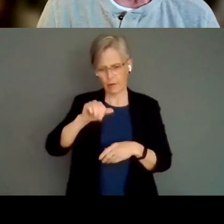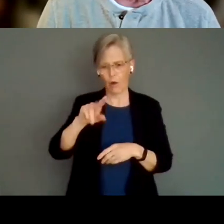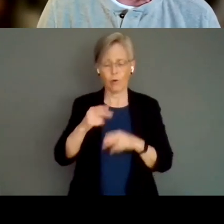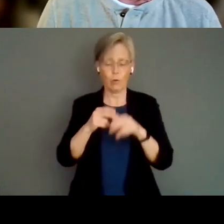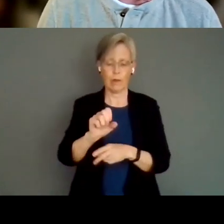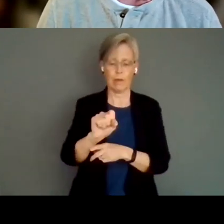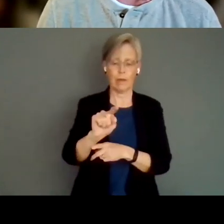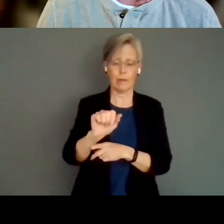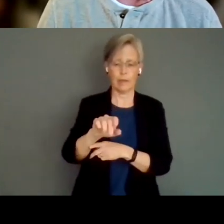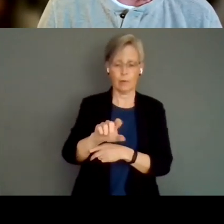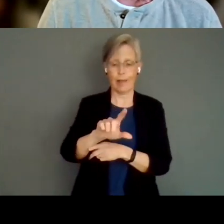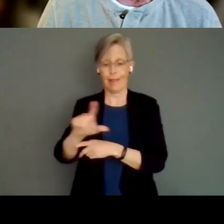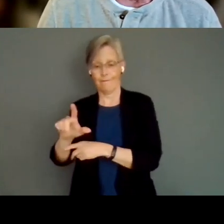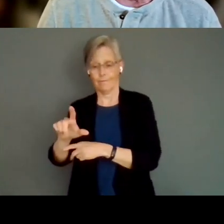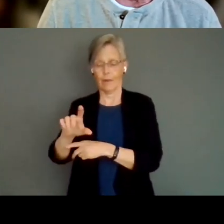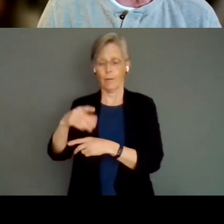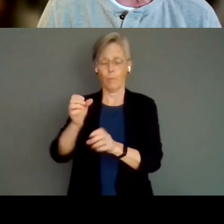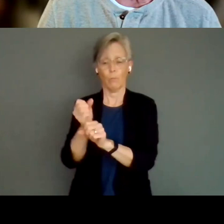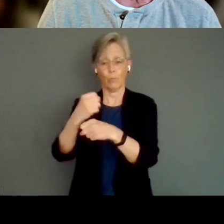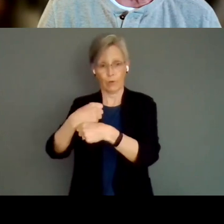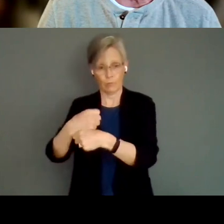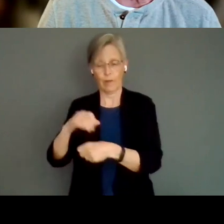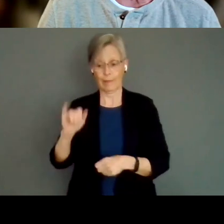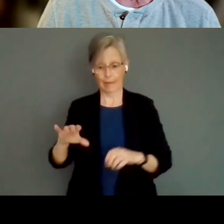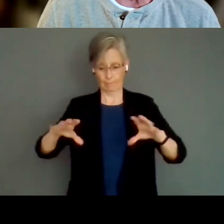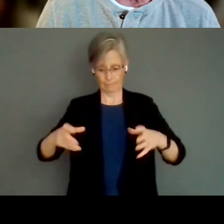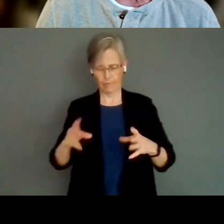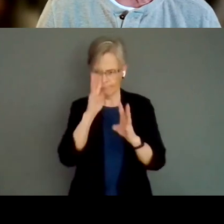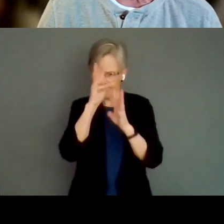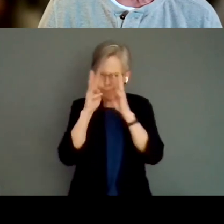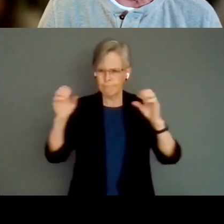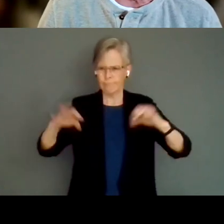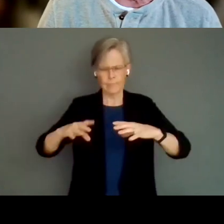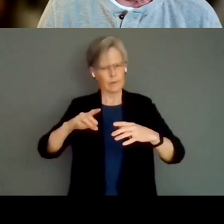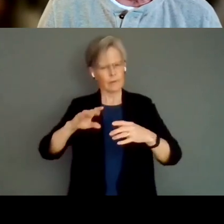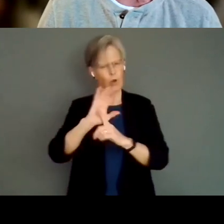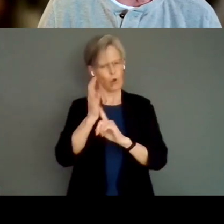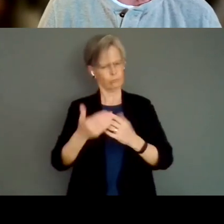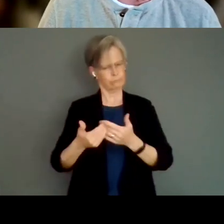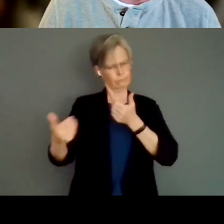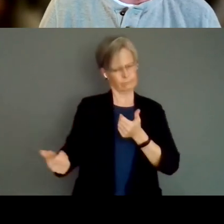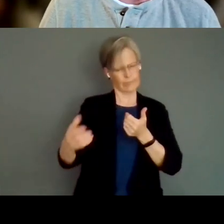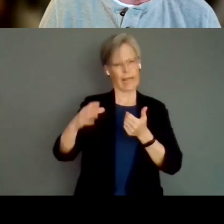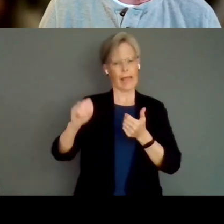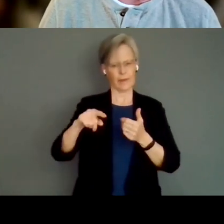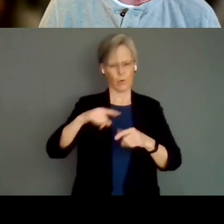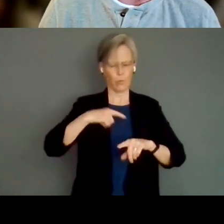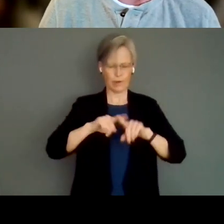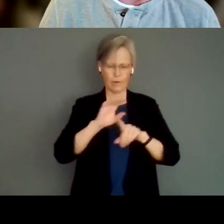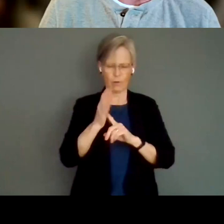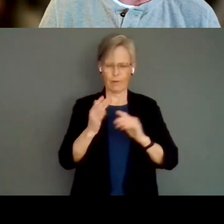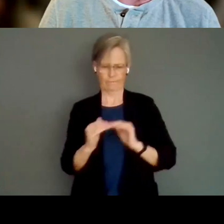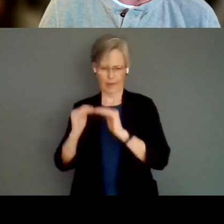Left Productions, a hub of aesthetic innovation, cultural autonomy, and intercultural equity